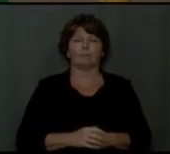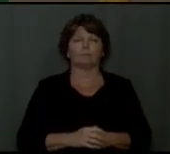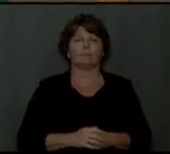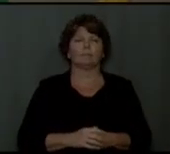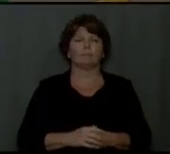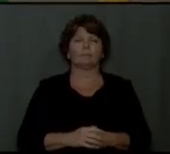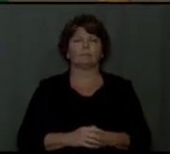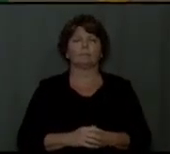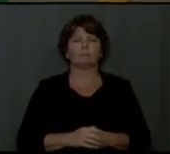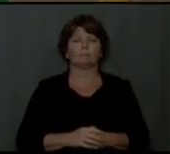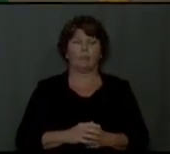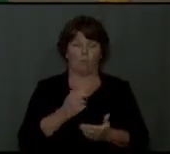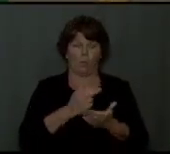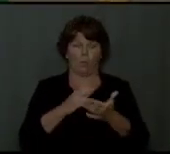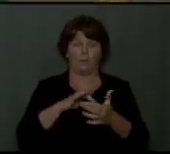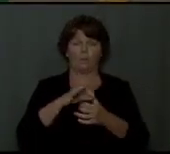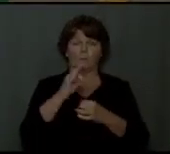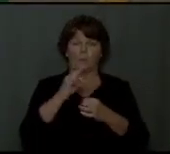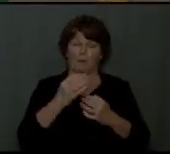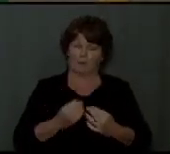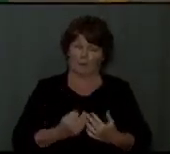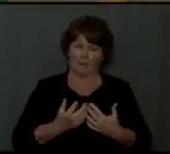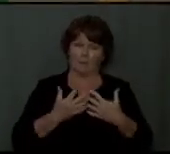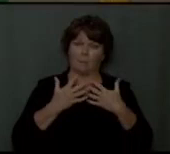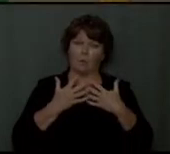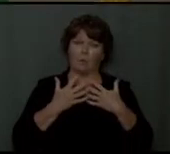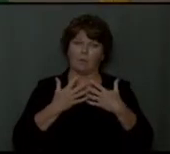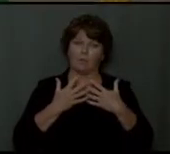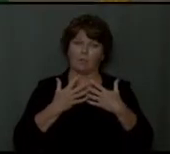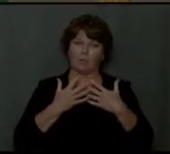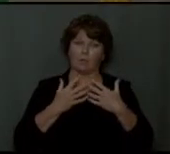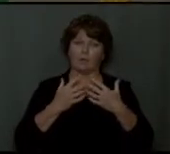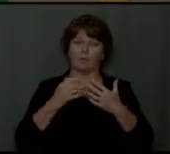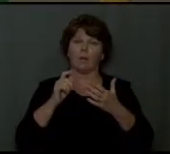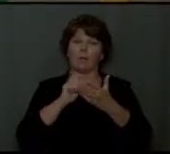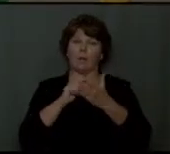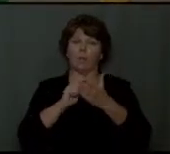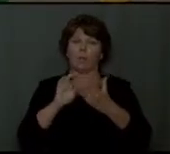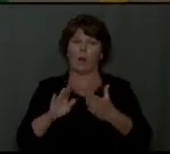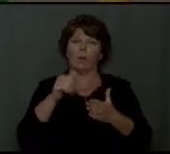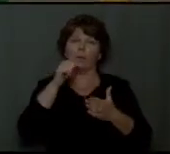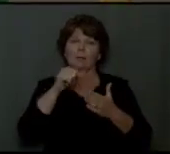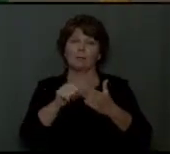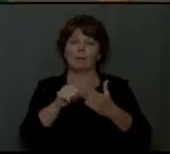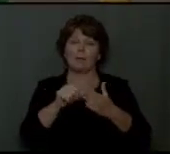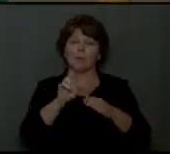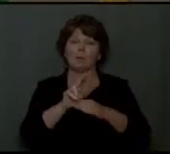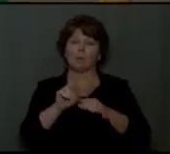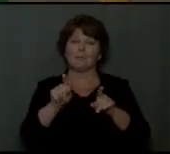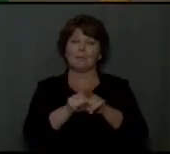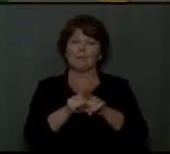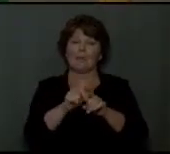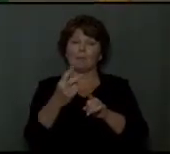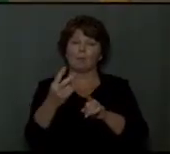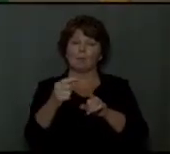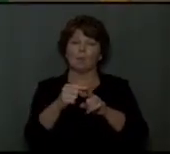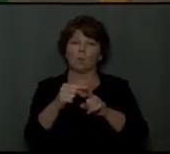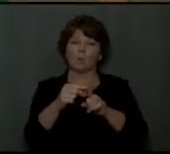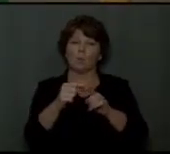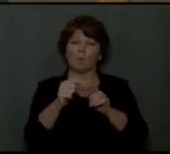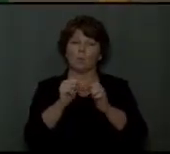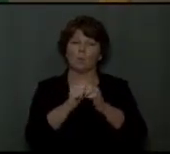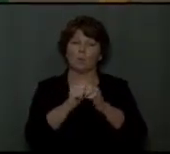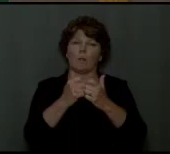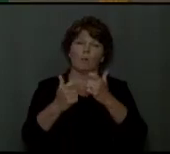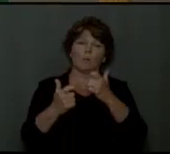By the inspiration of the Holy Spirit, he who penned this letter to the Hebrews, uses these same two words, but with a much grander